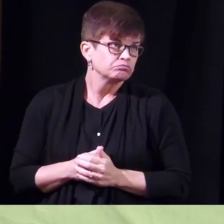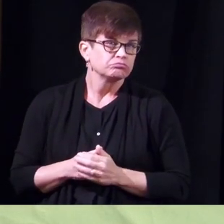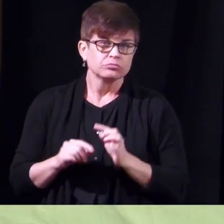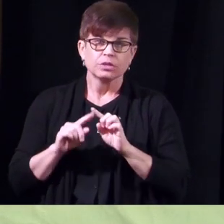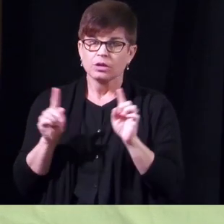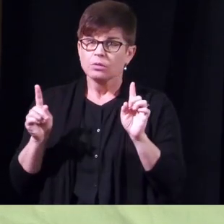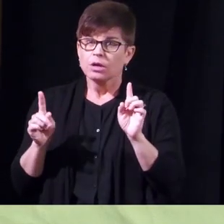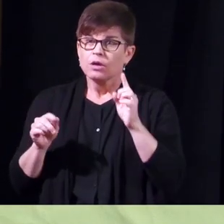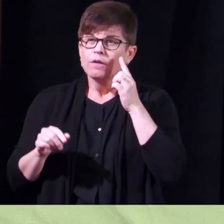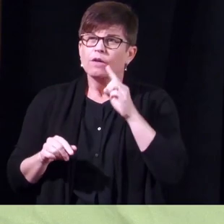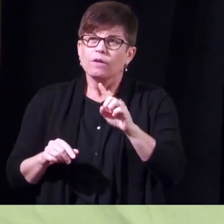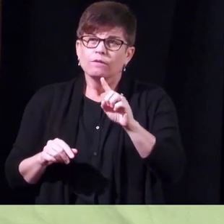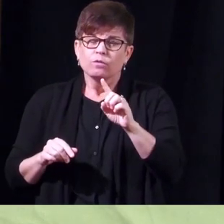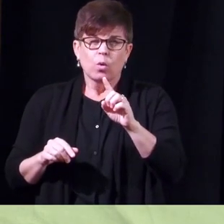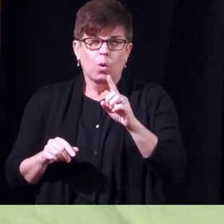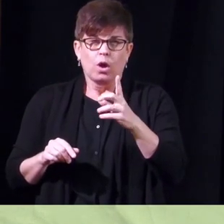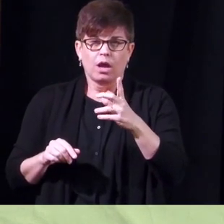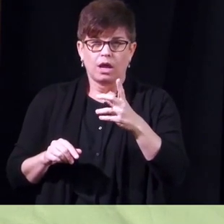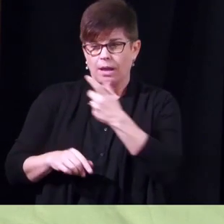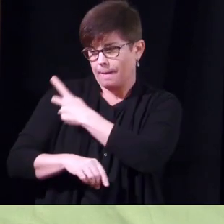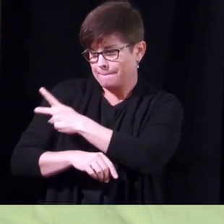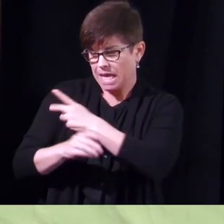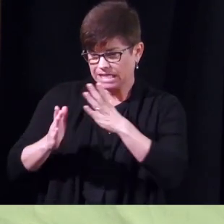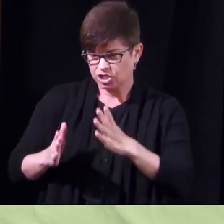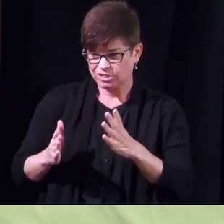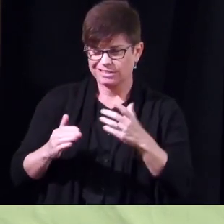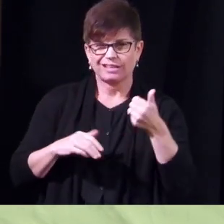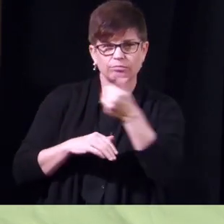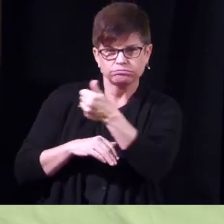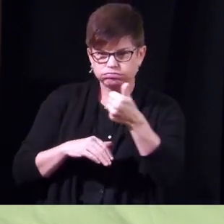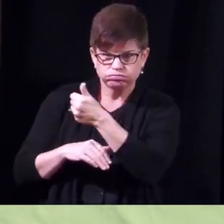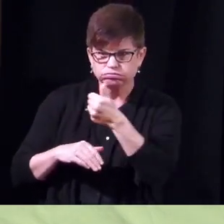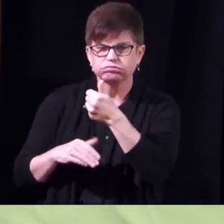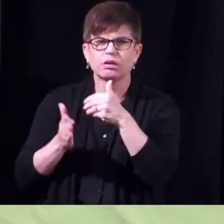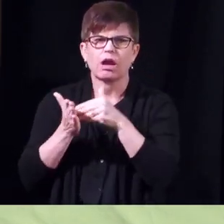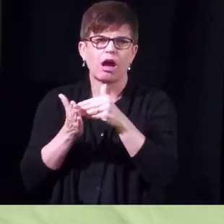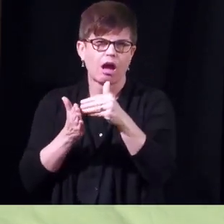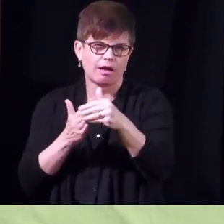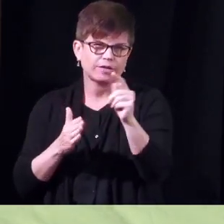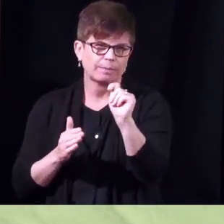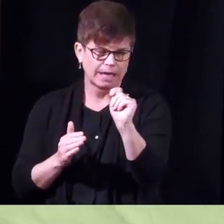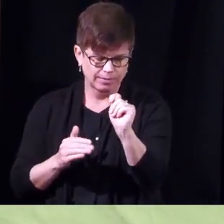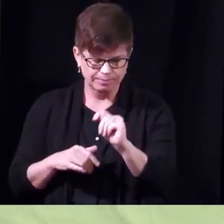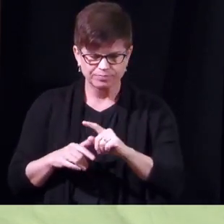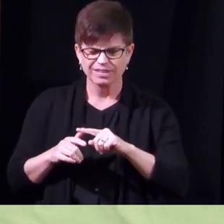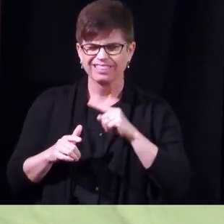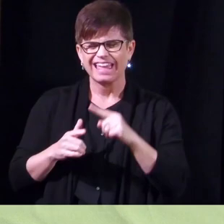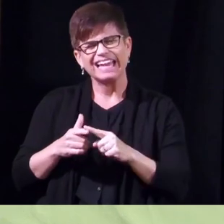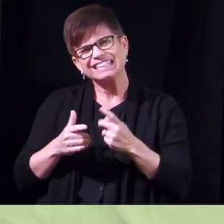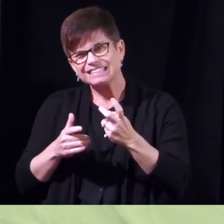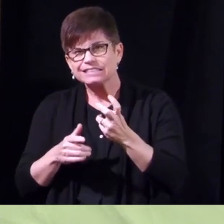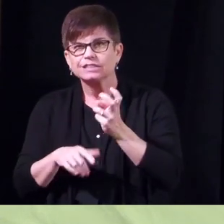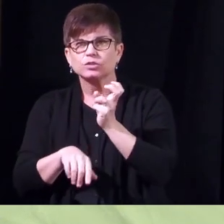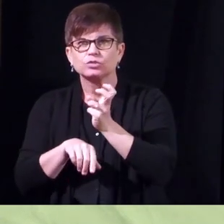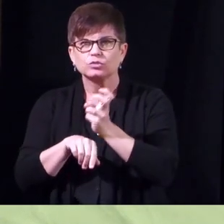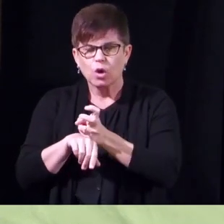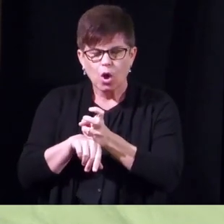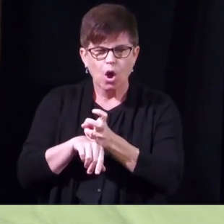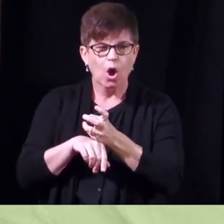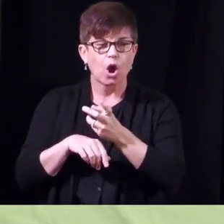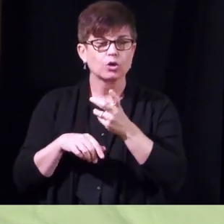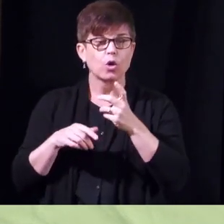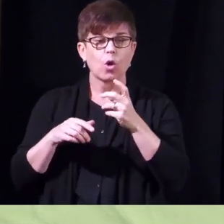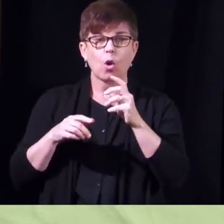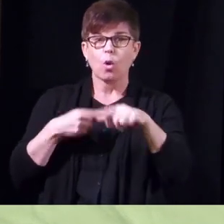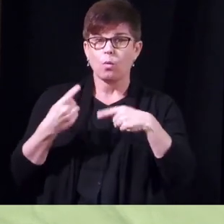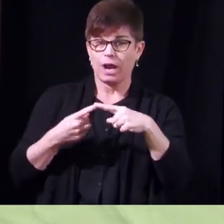for incontinence patients it you can build up the muscles you can also build up the resistance to the bladder when you do a